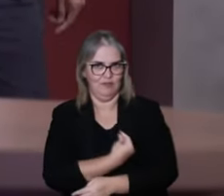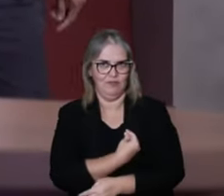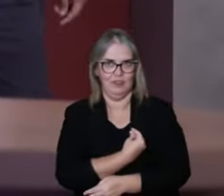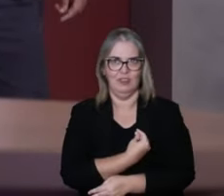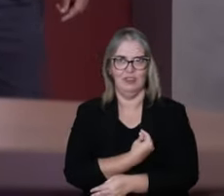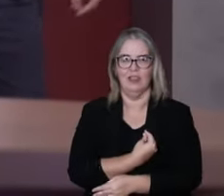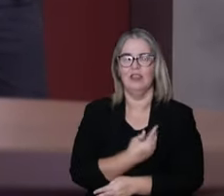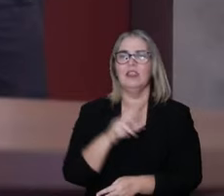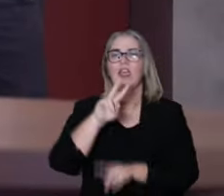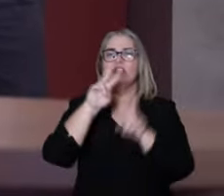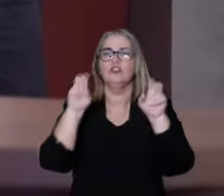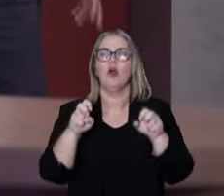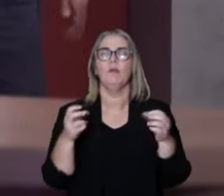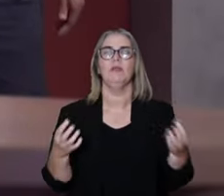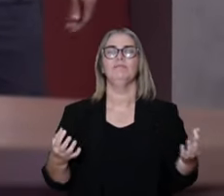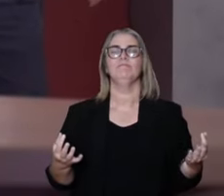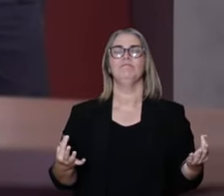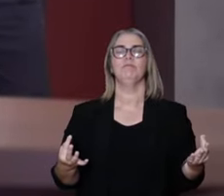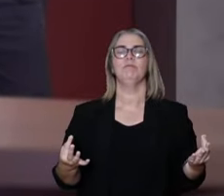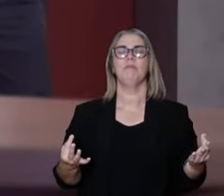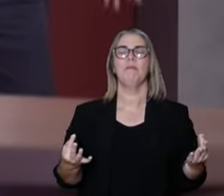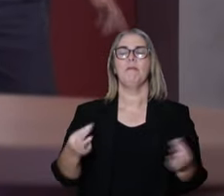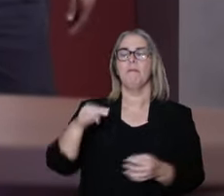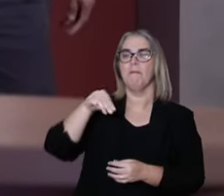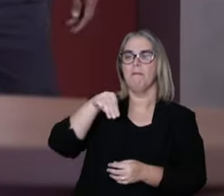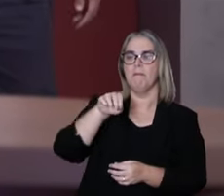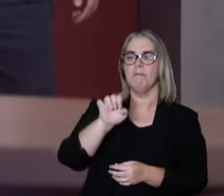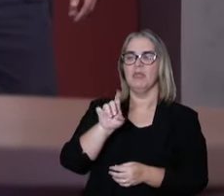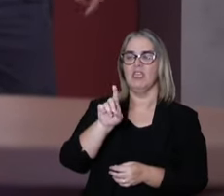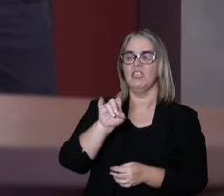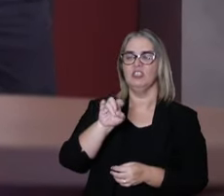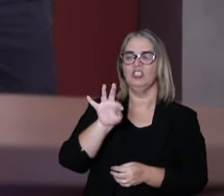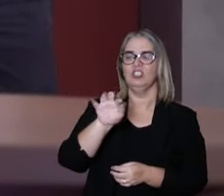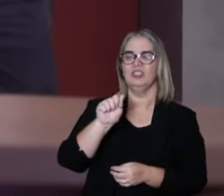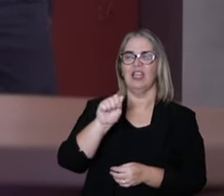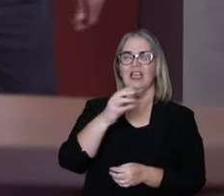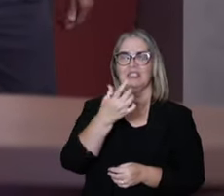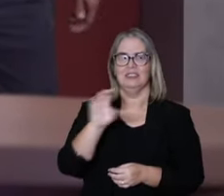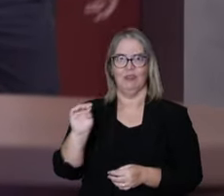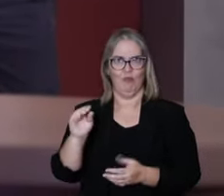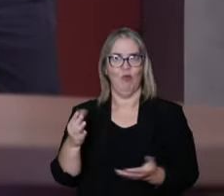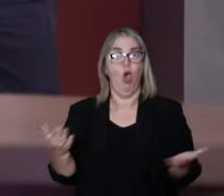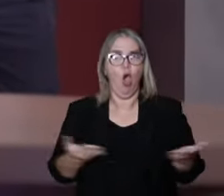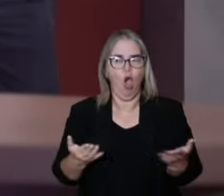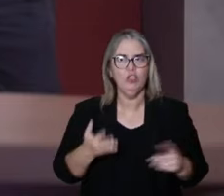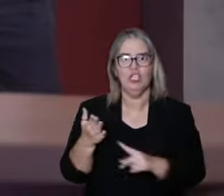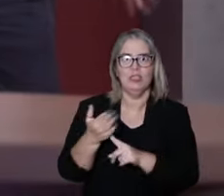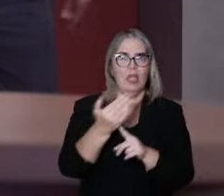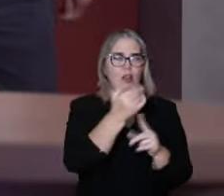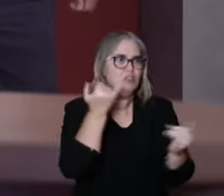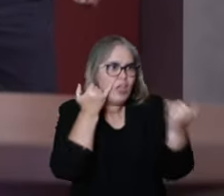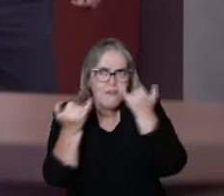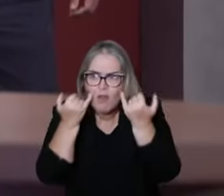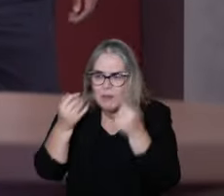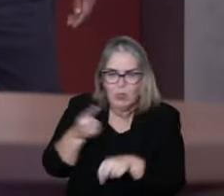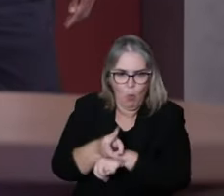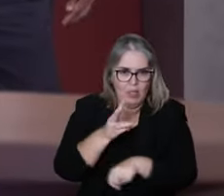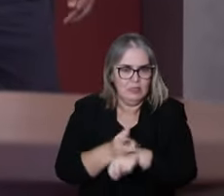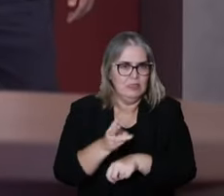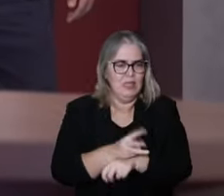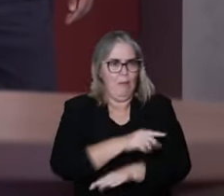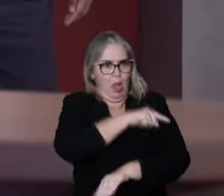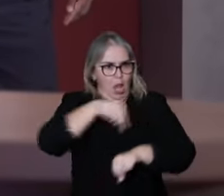society and life happens now. So the meditative practice,